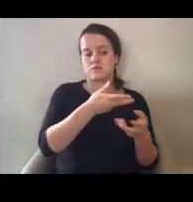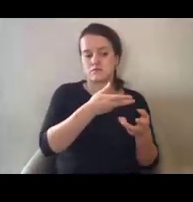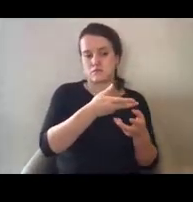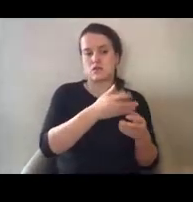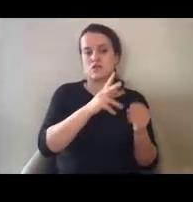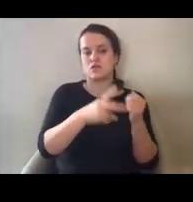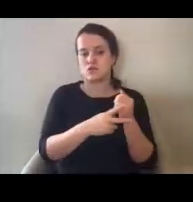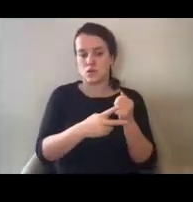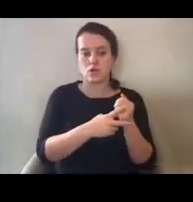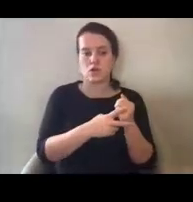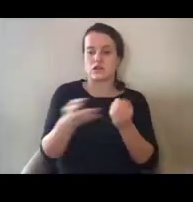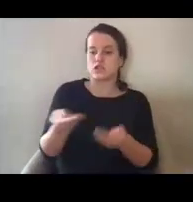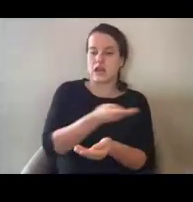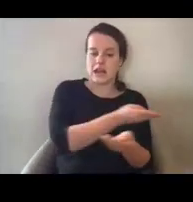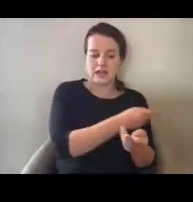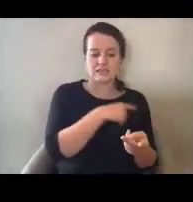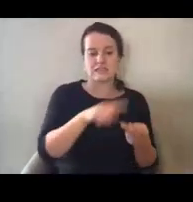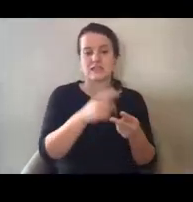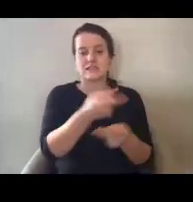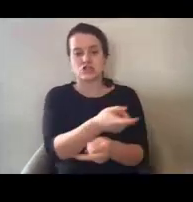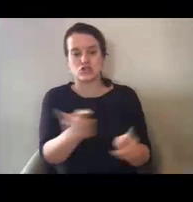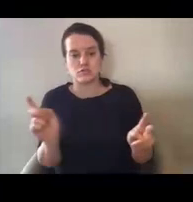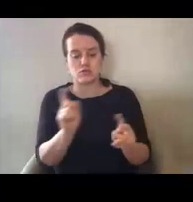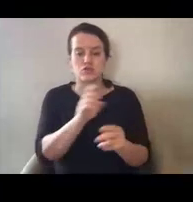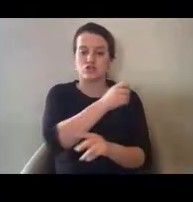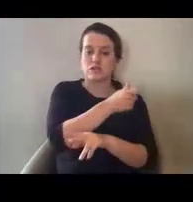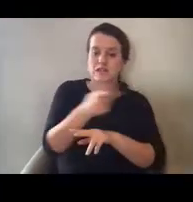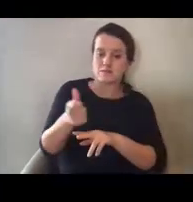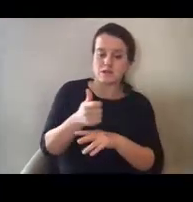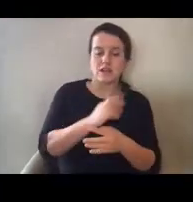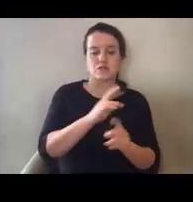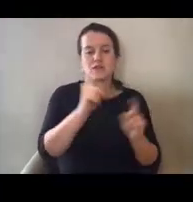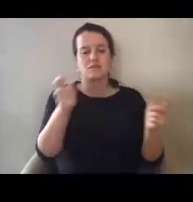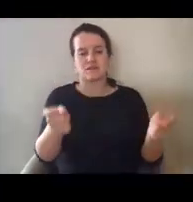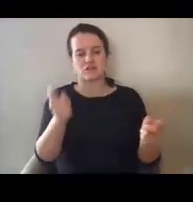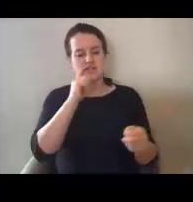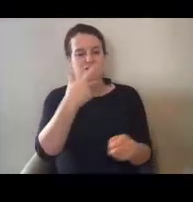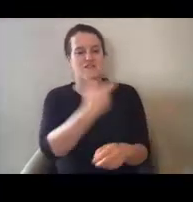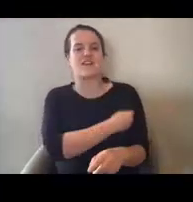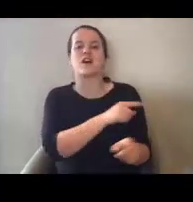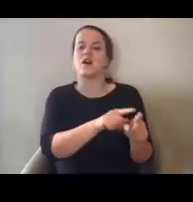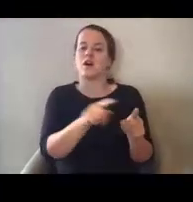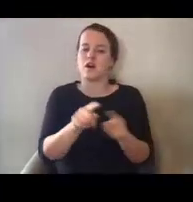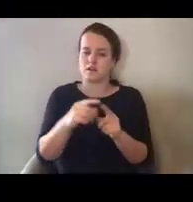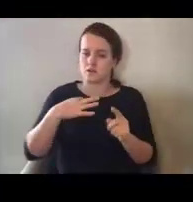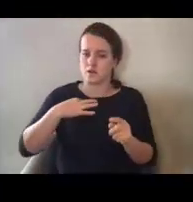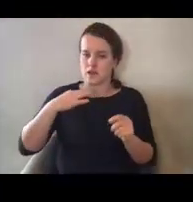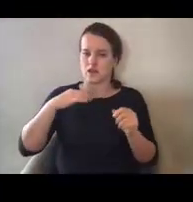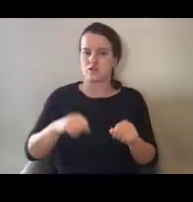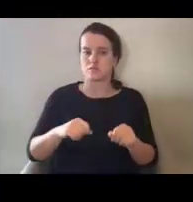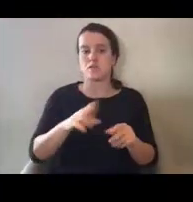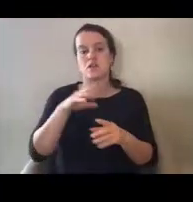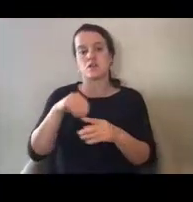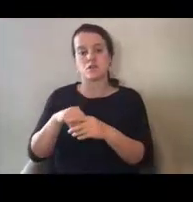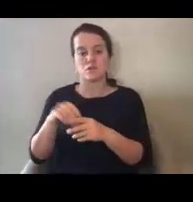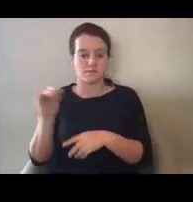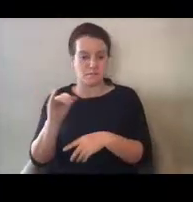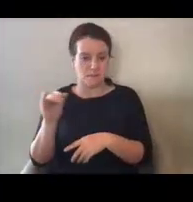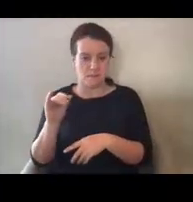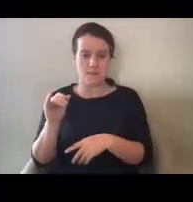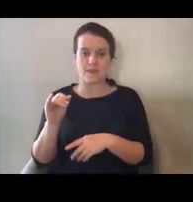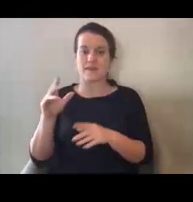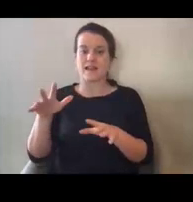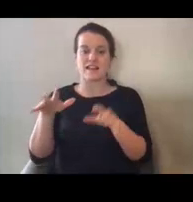transportation, or administration of the vaccines is also eligible. As you can see there, including things like the, the